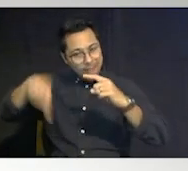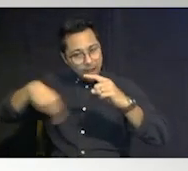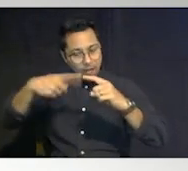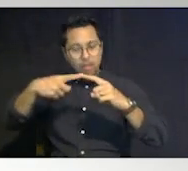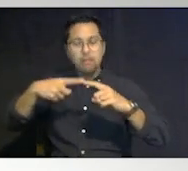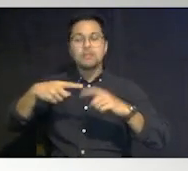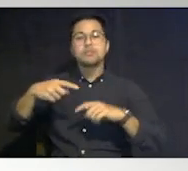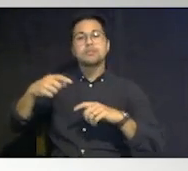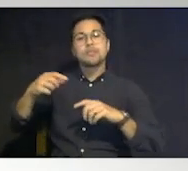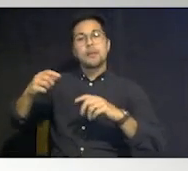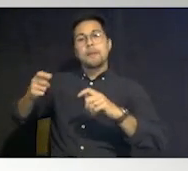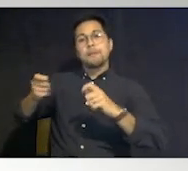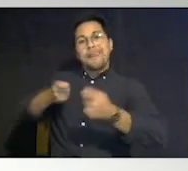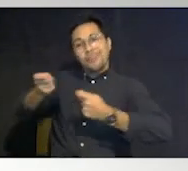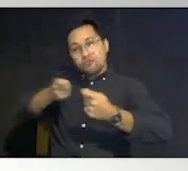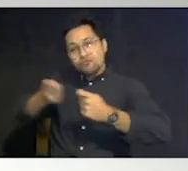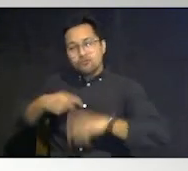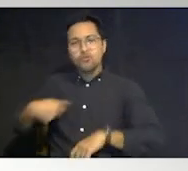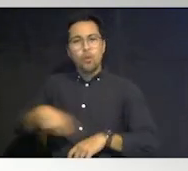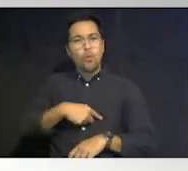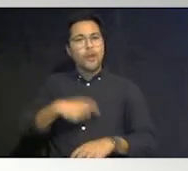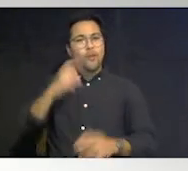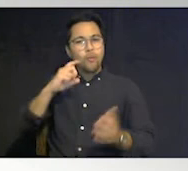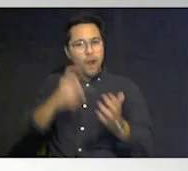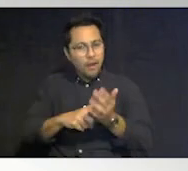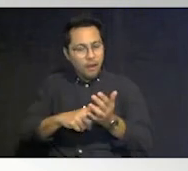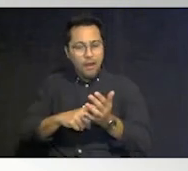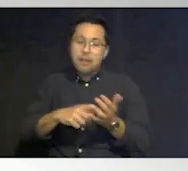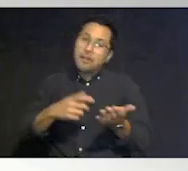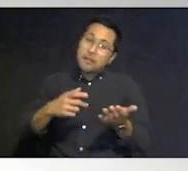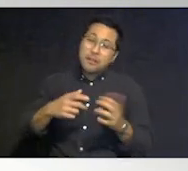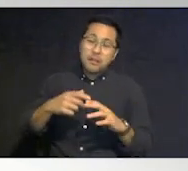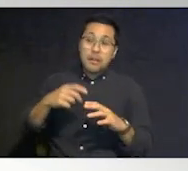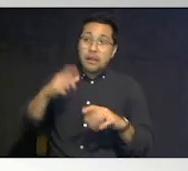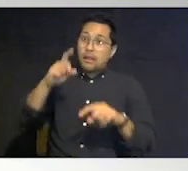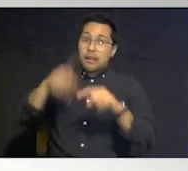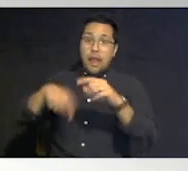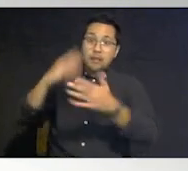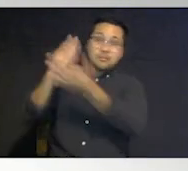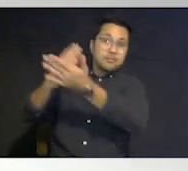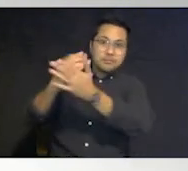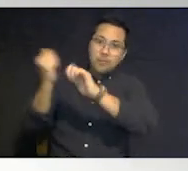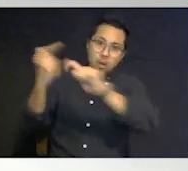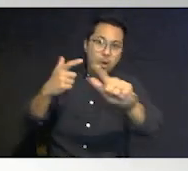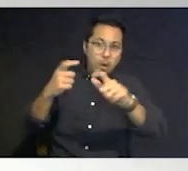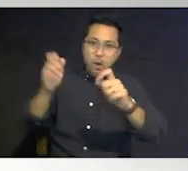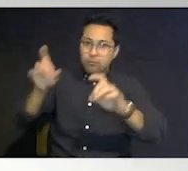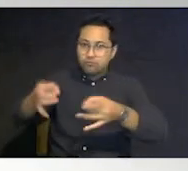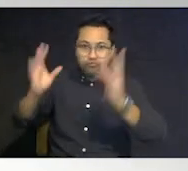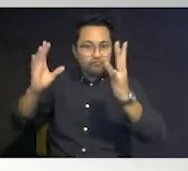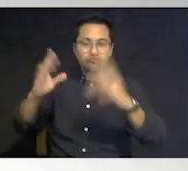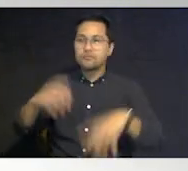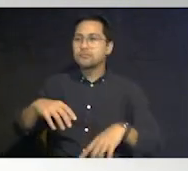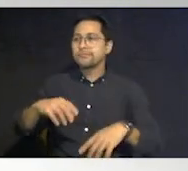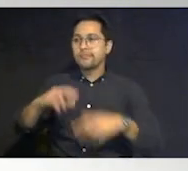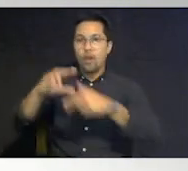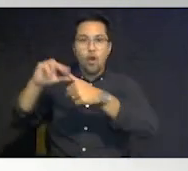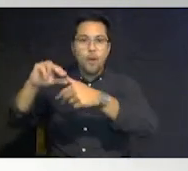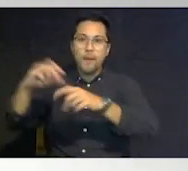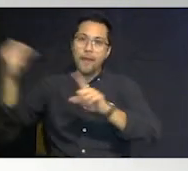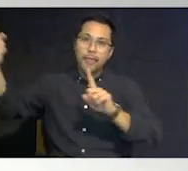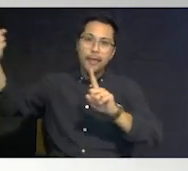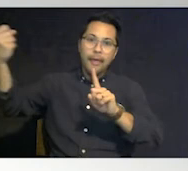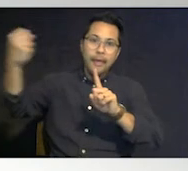really what mitigation means is that we recognize that we we can't prevent all disasters we can't stop that hurricane from coming